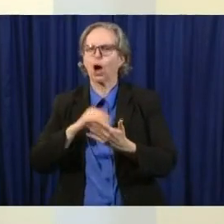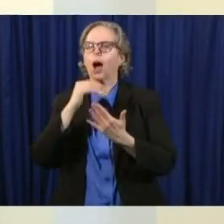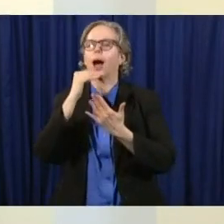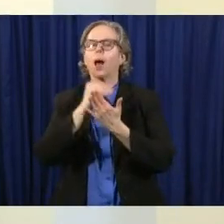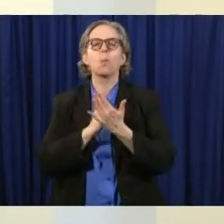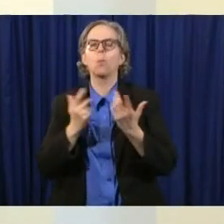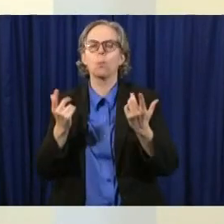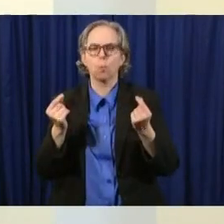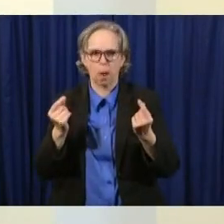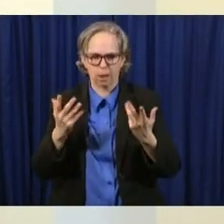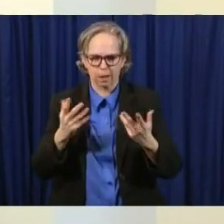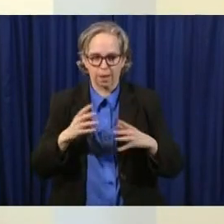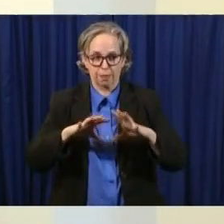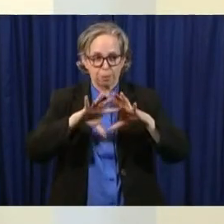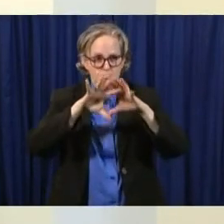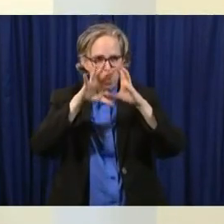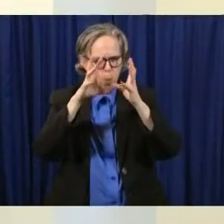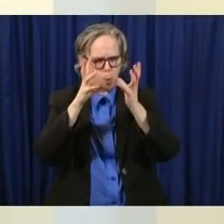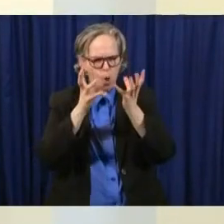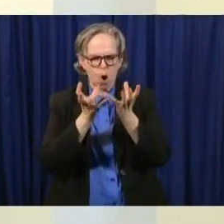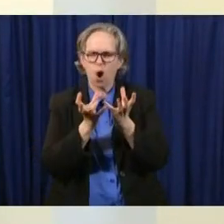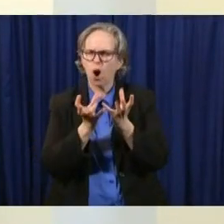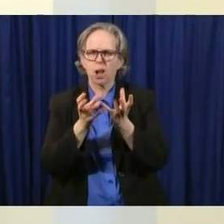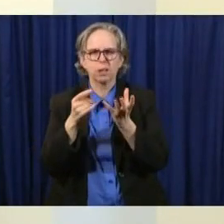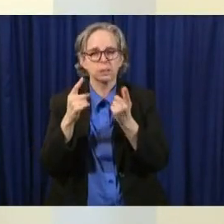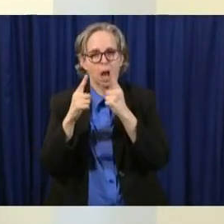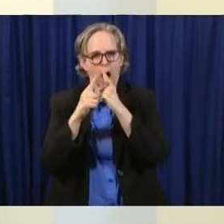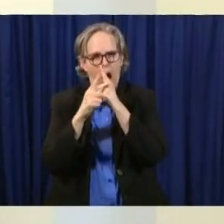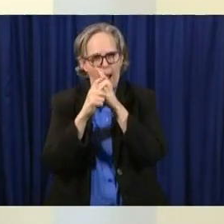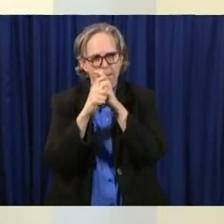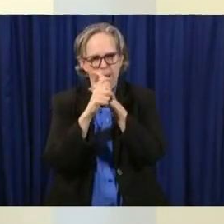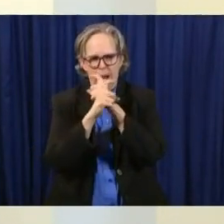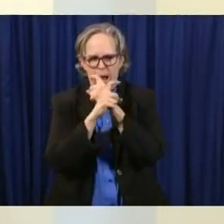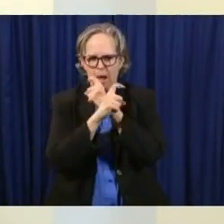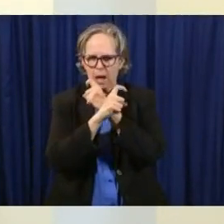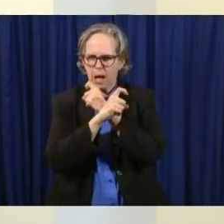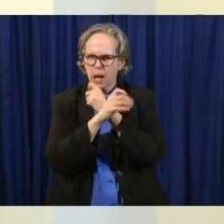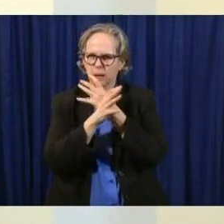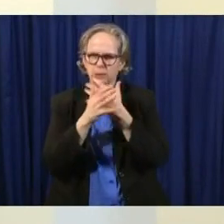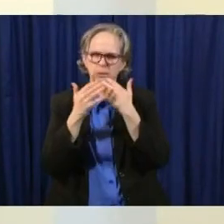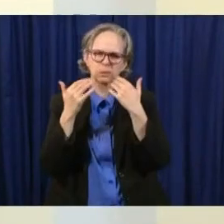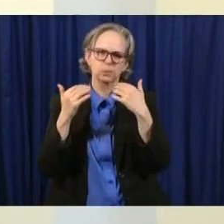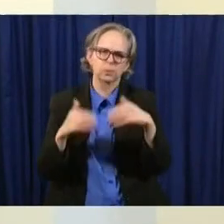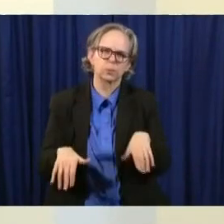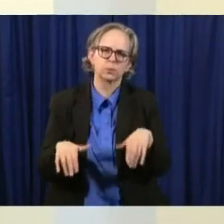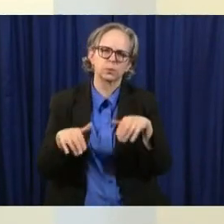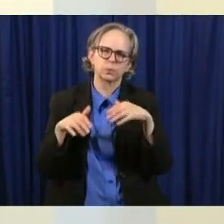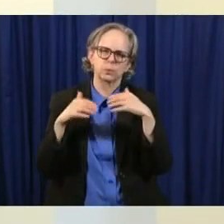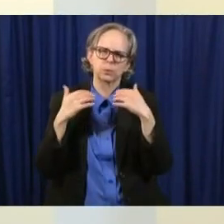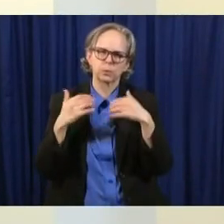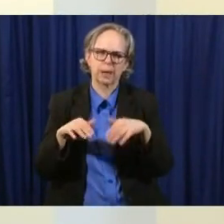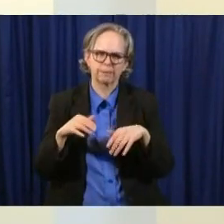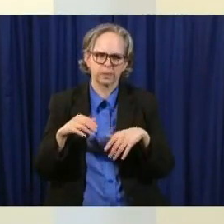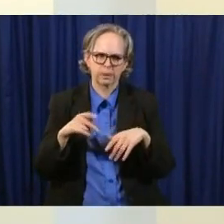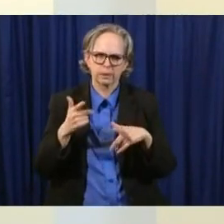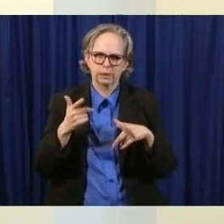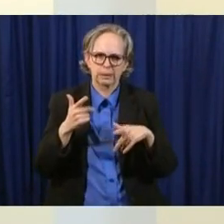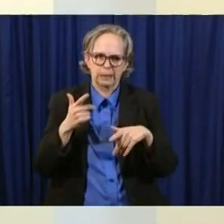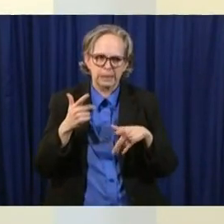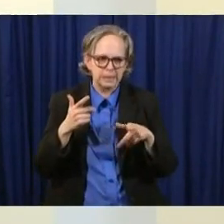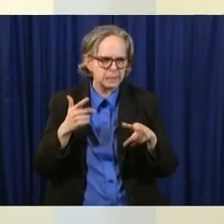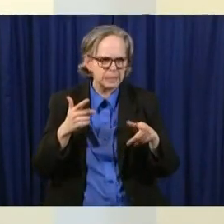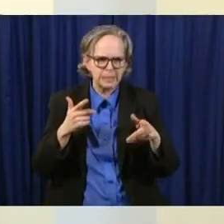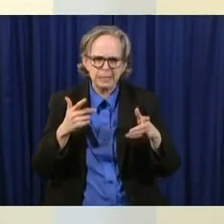um and that and that we shouldn't get caught in zero-sum games we as a team are constantly fighting